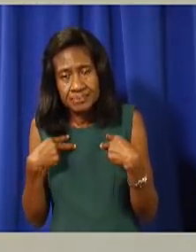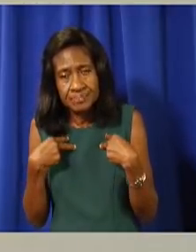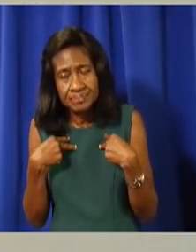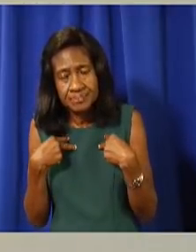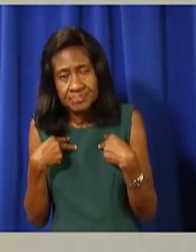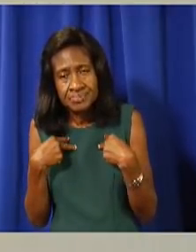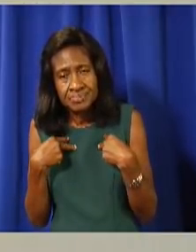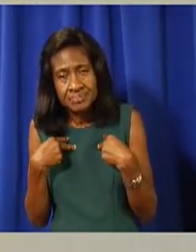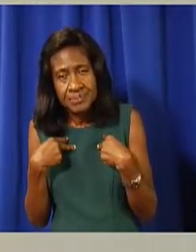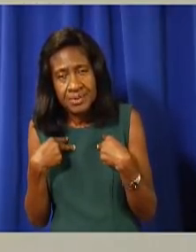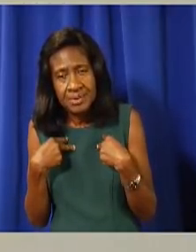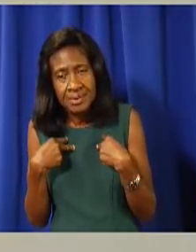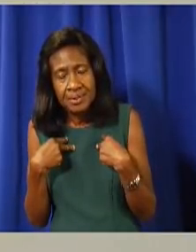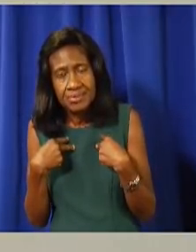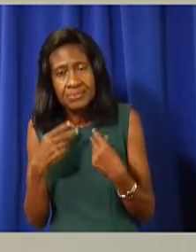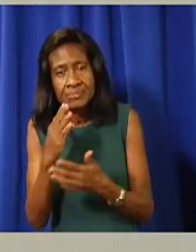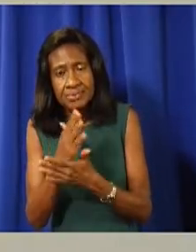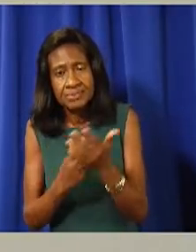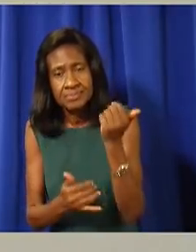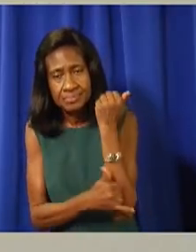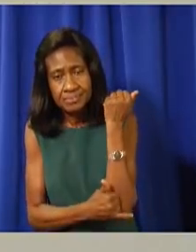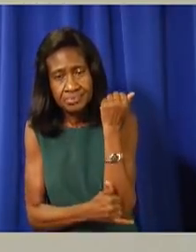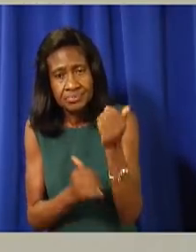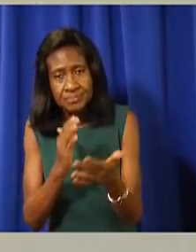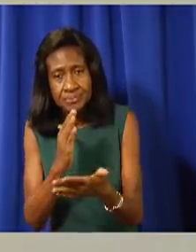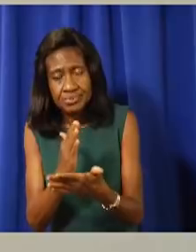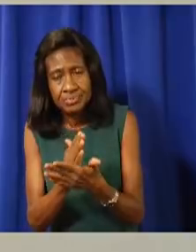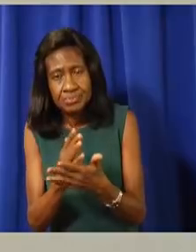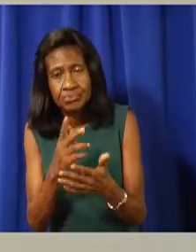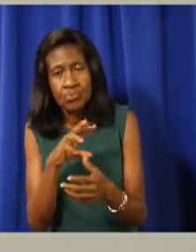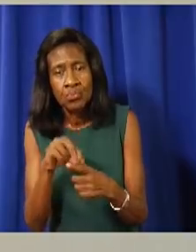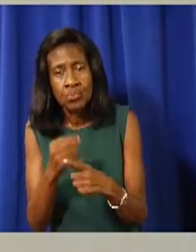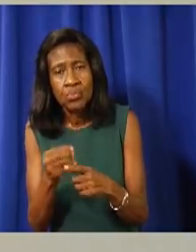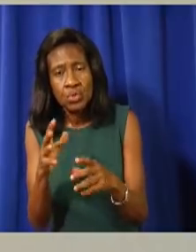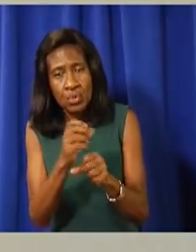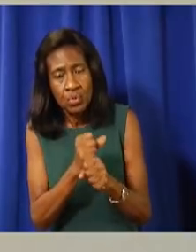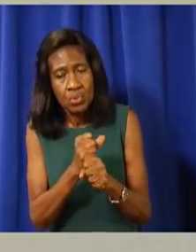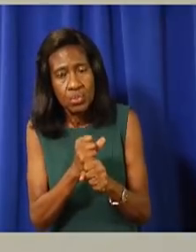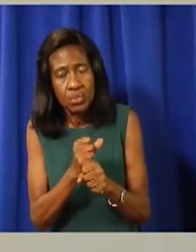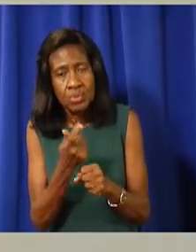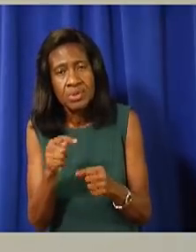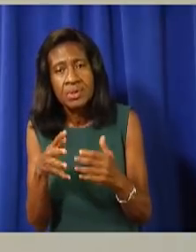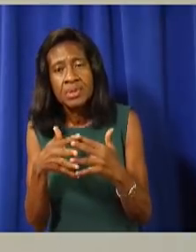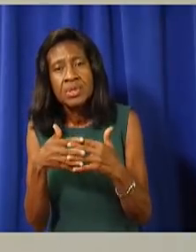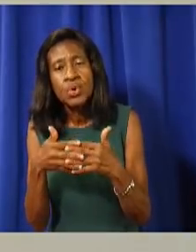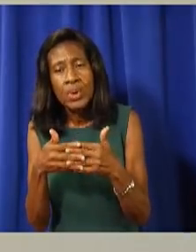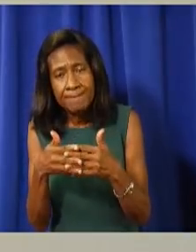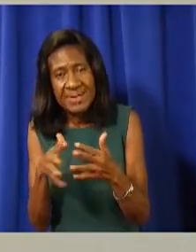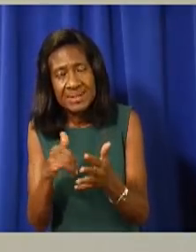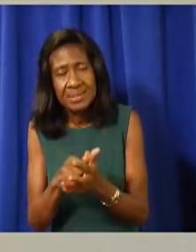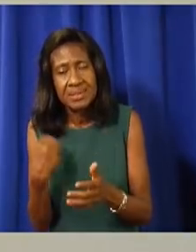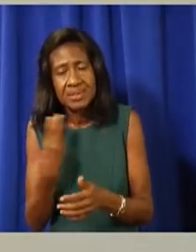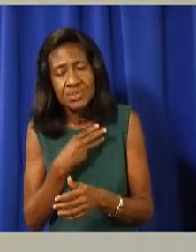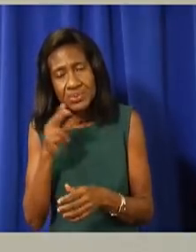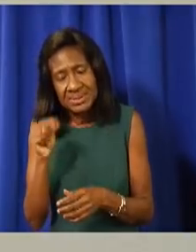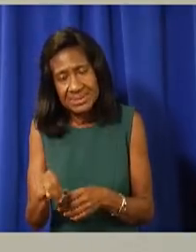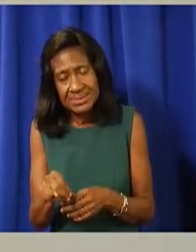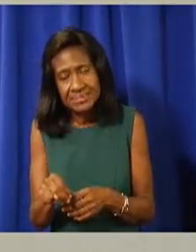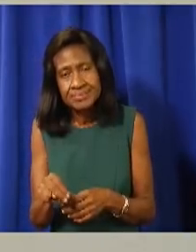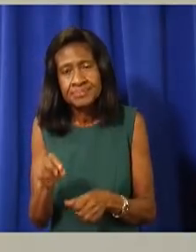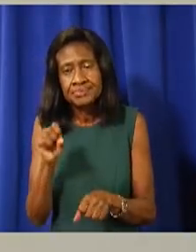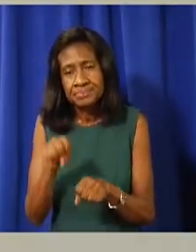Dr. Williams-Rodriguez. However, I must assure you that all mechanisms are actually in place to be ahead of the curb,